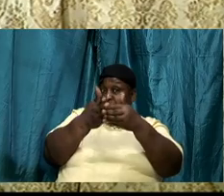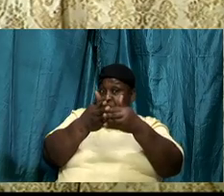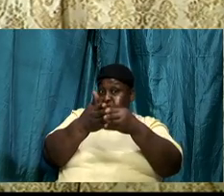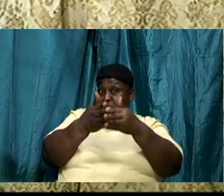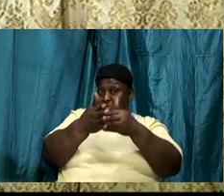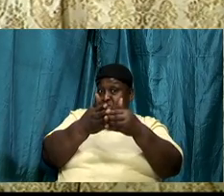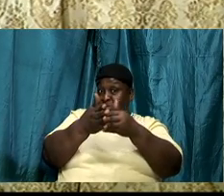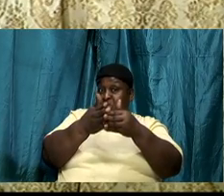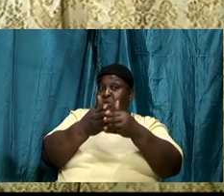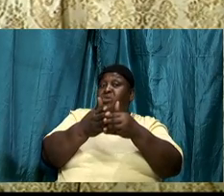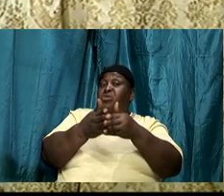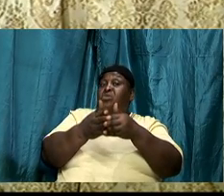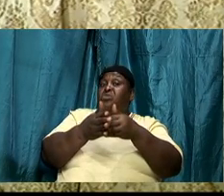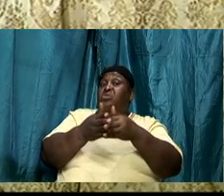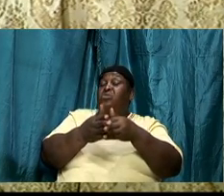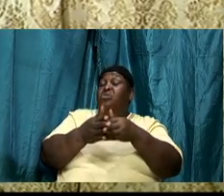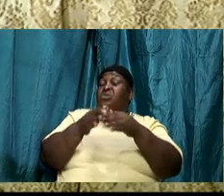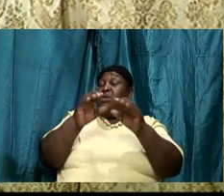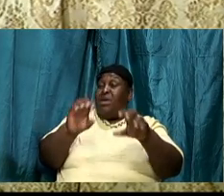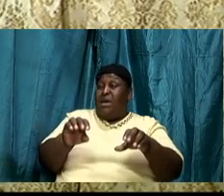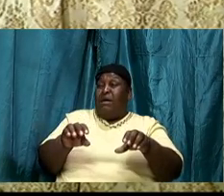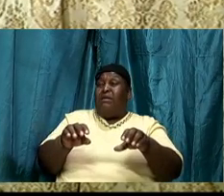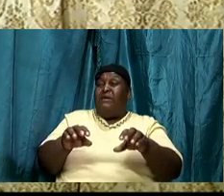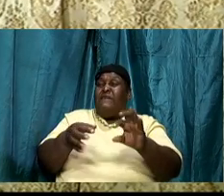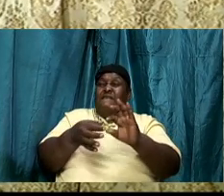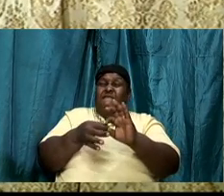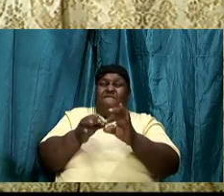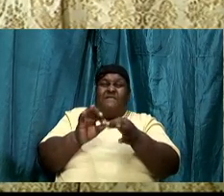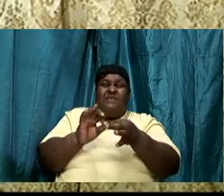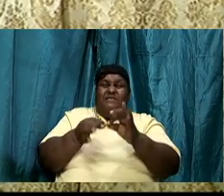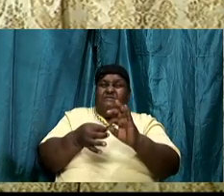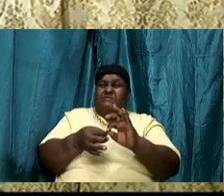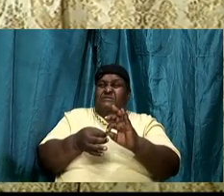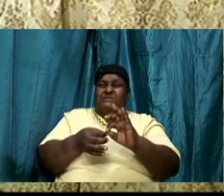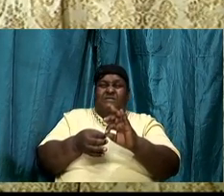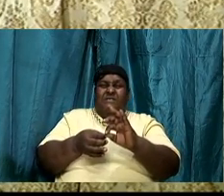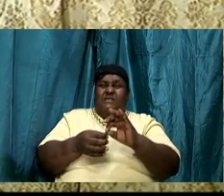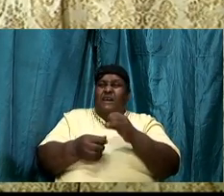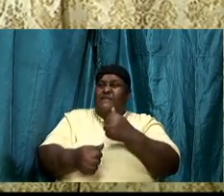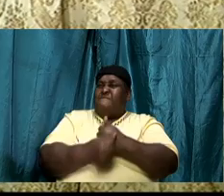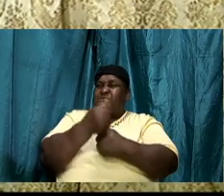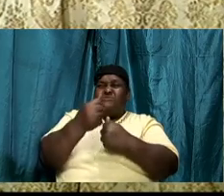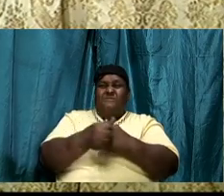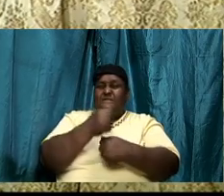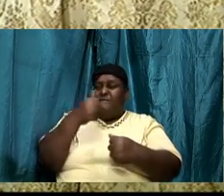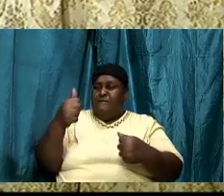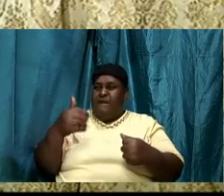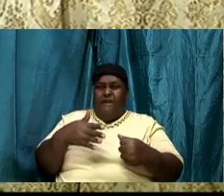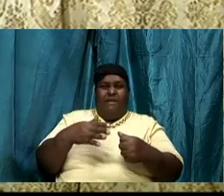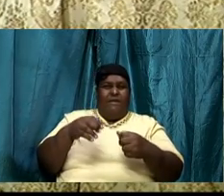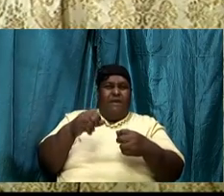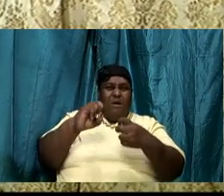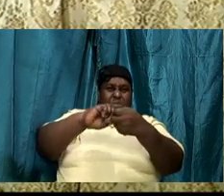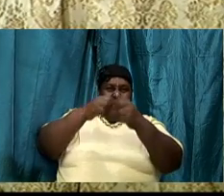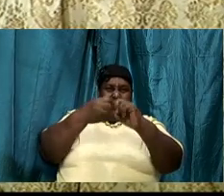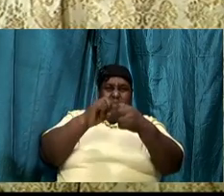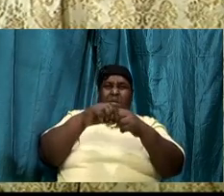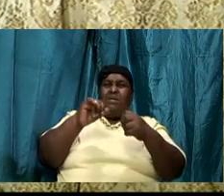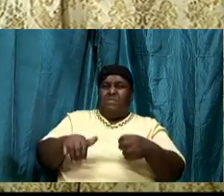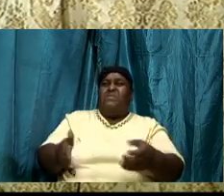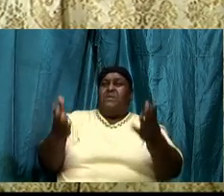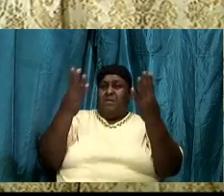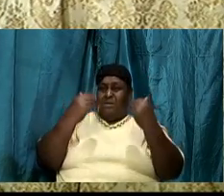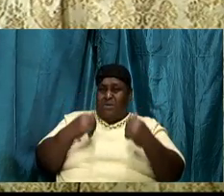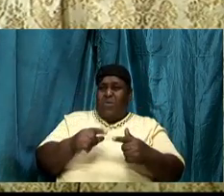address anything that comes to us and understand that the two-edged sword,